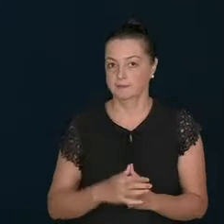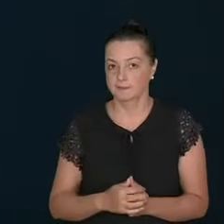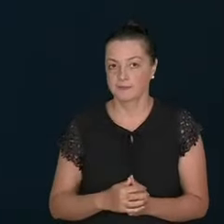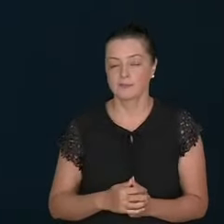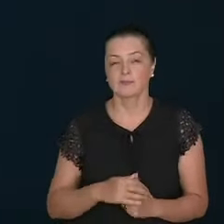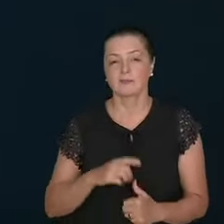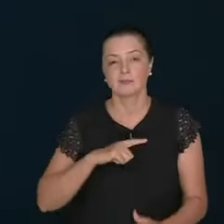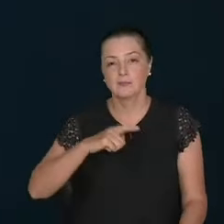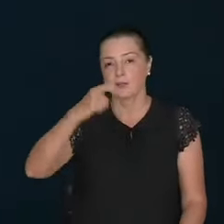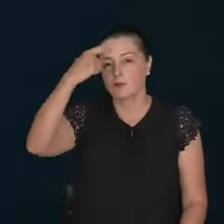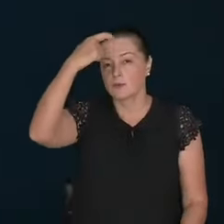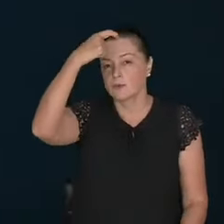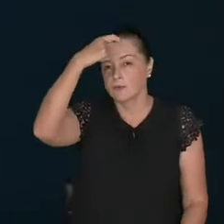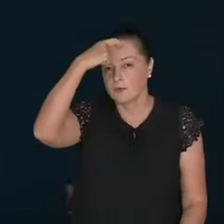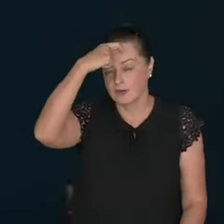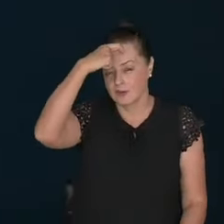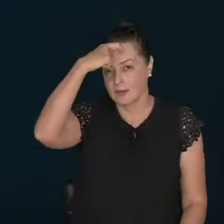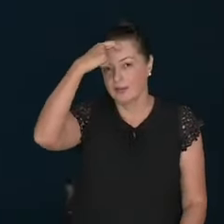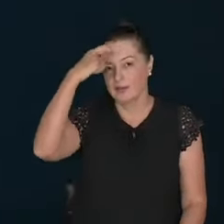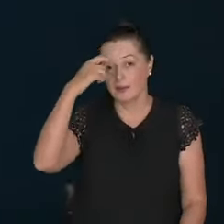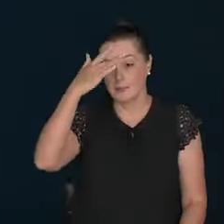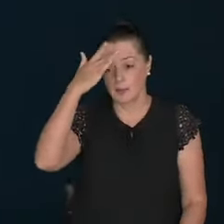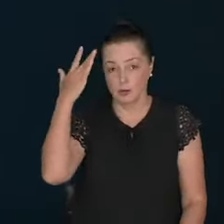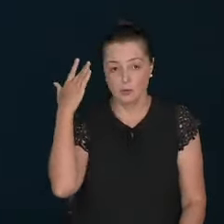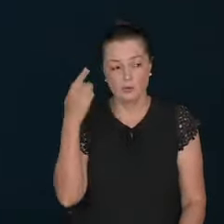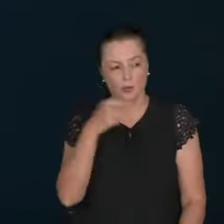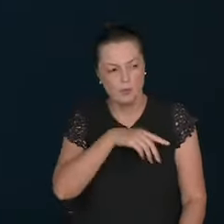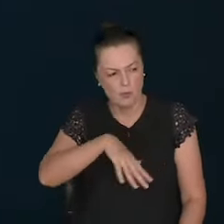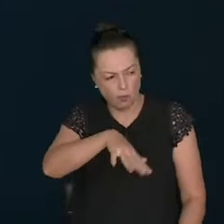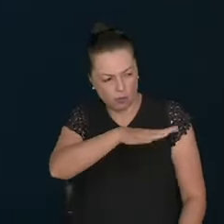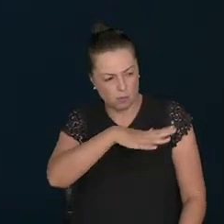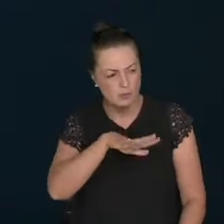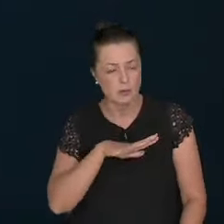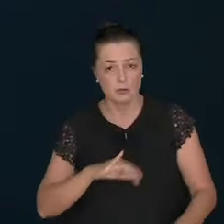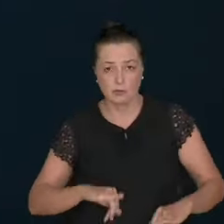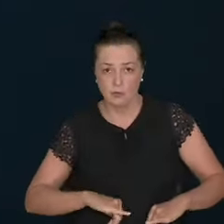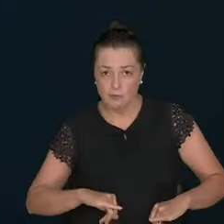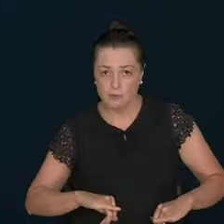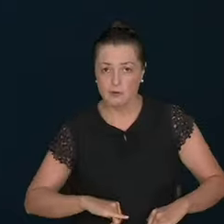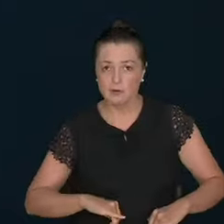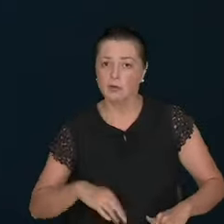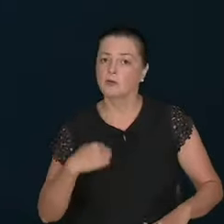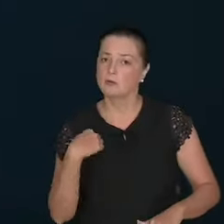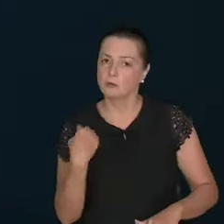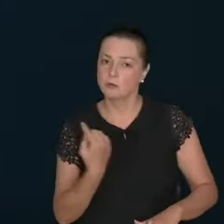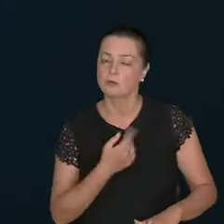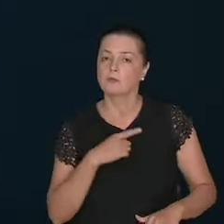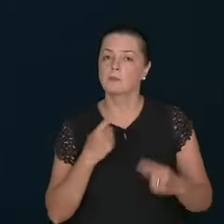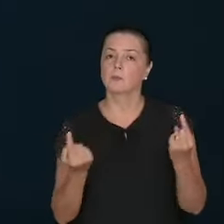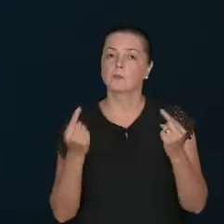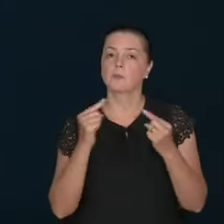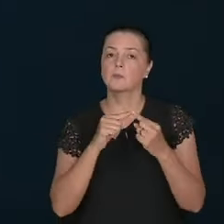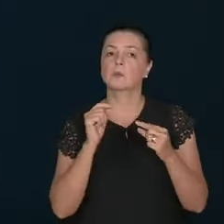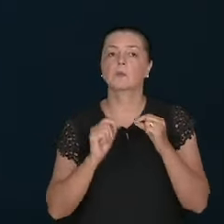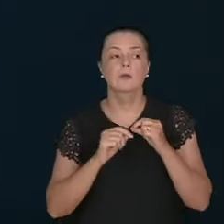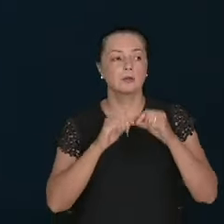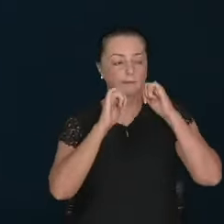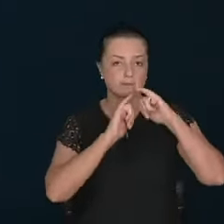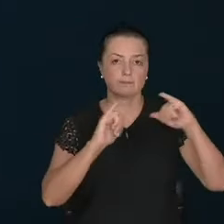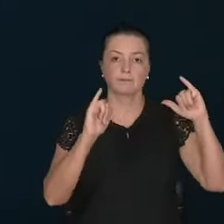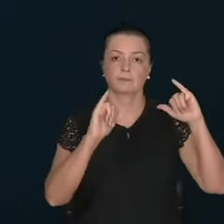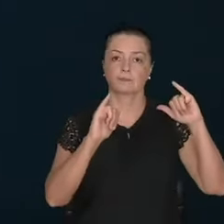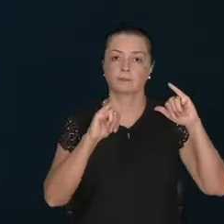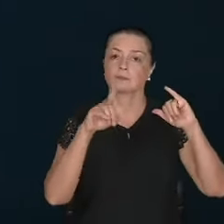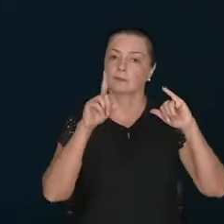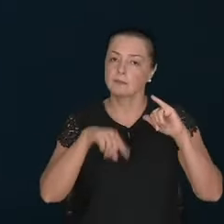Disconscious. Of the soul. Around us. They are our responsibility. We are the watchmen. All of this.